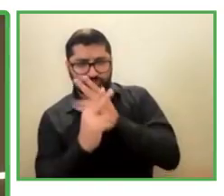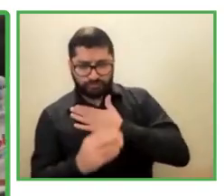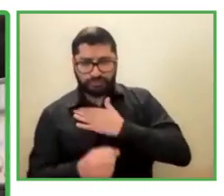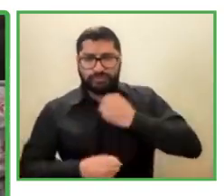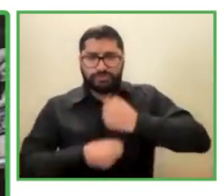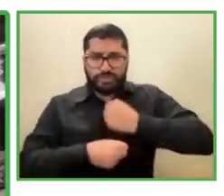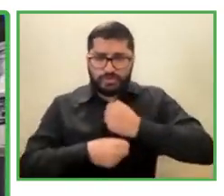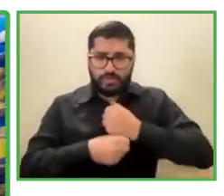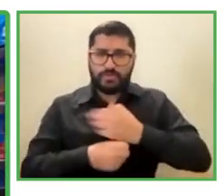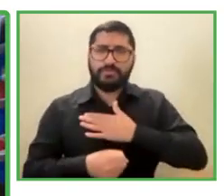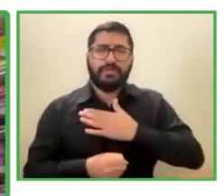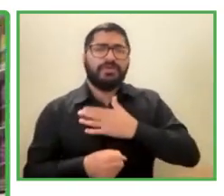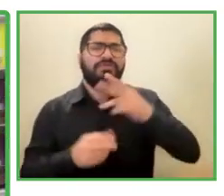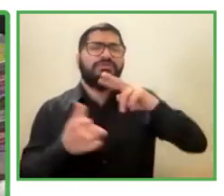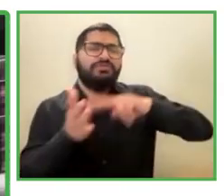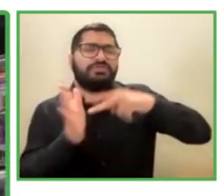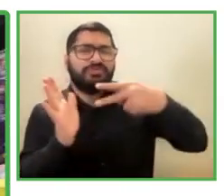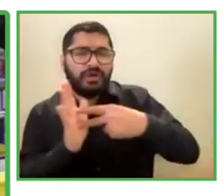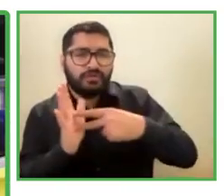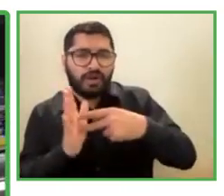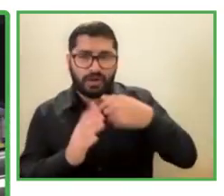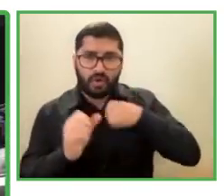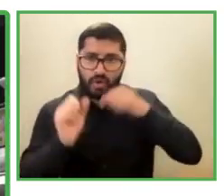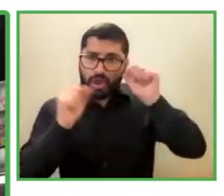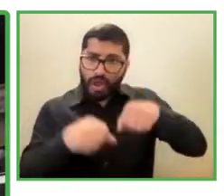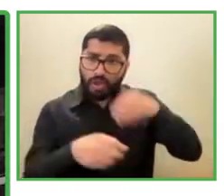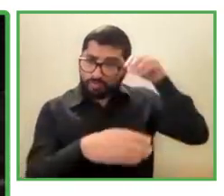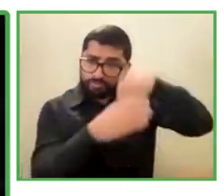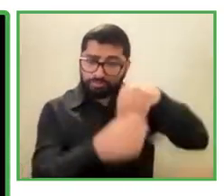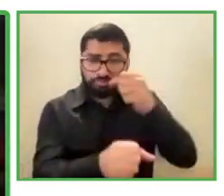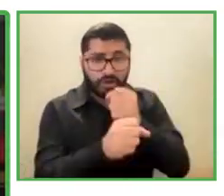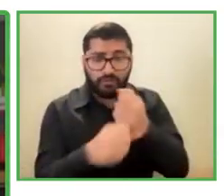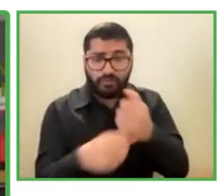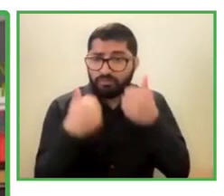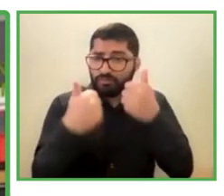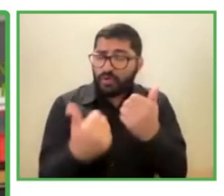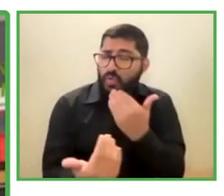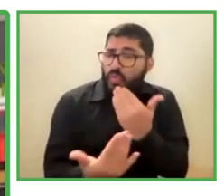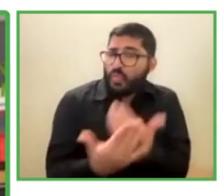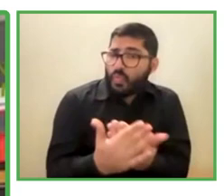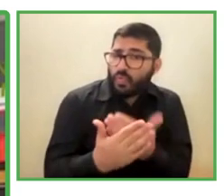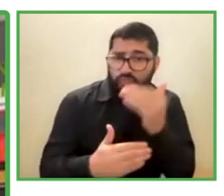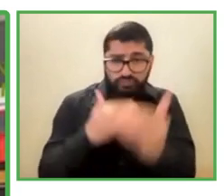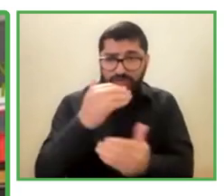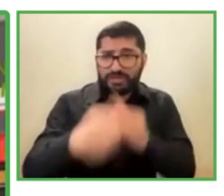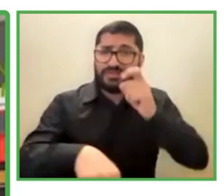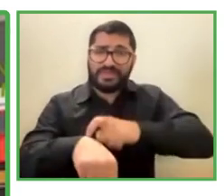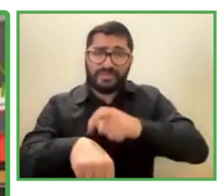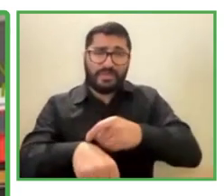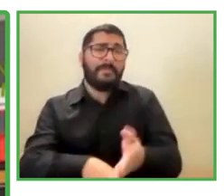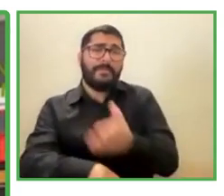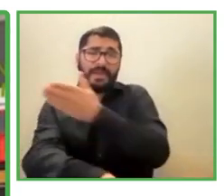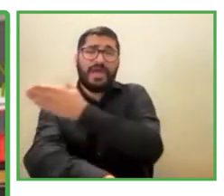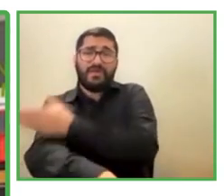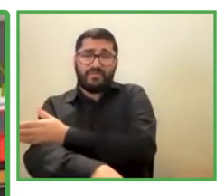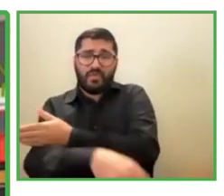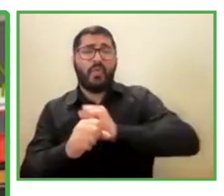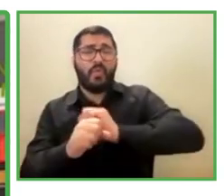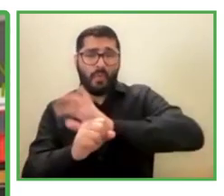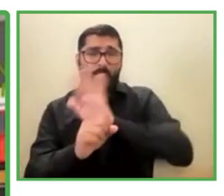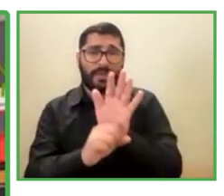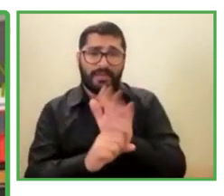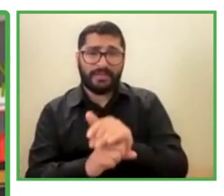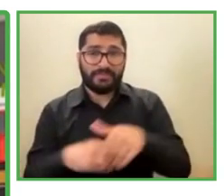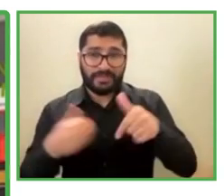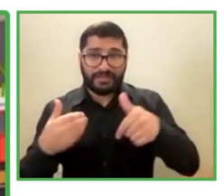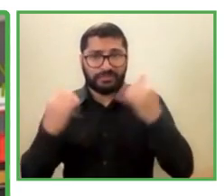that maybe I'm working properly, and I'm good at my job before the pandemic. I've made a